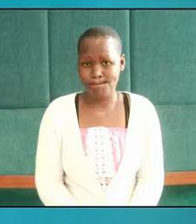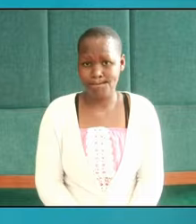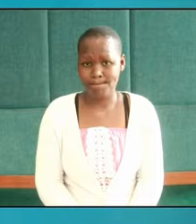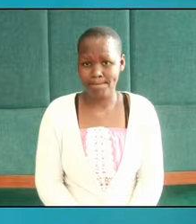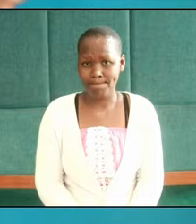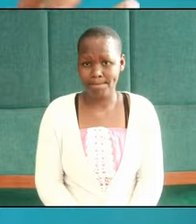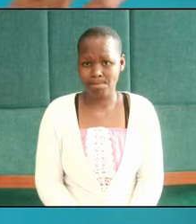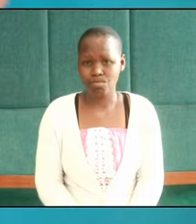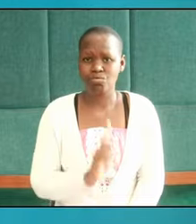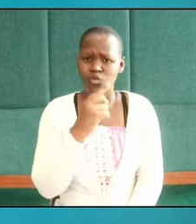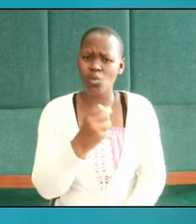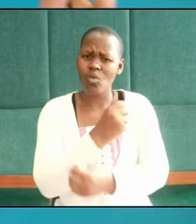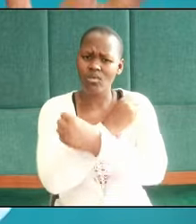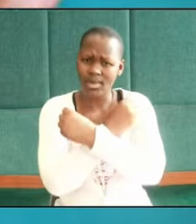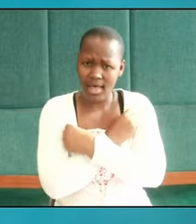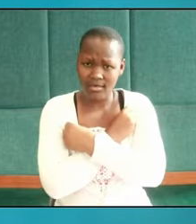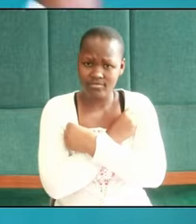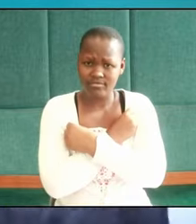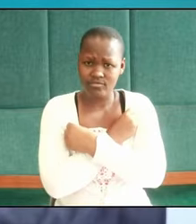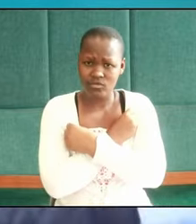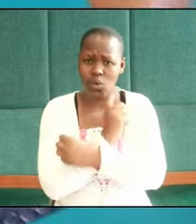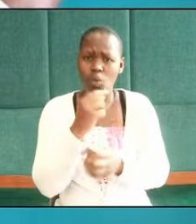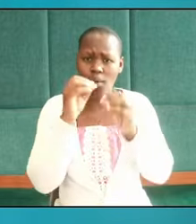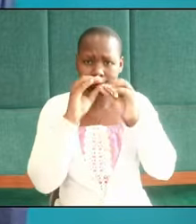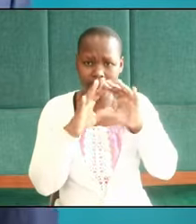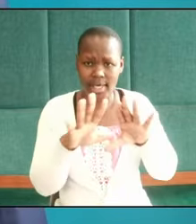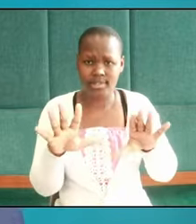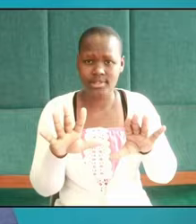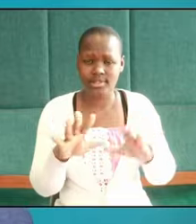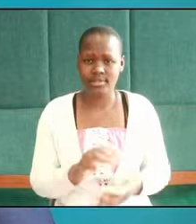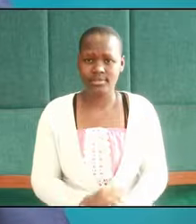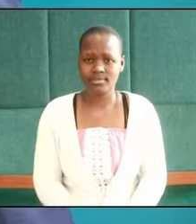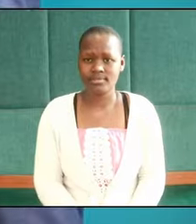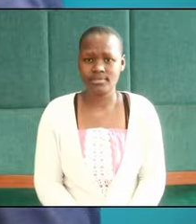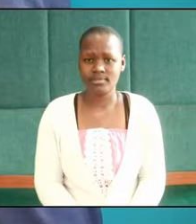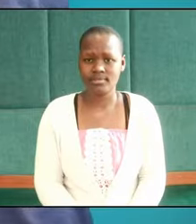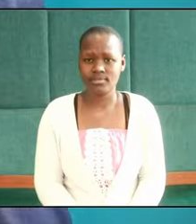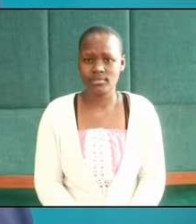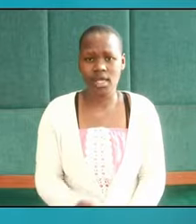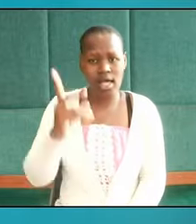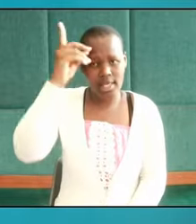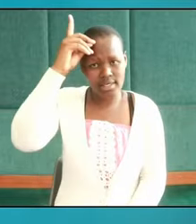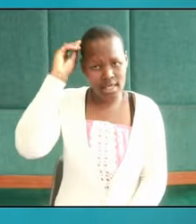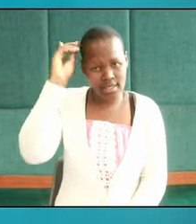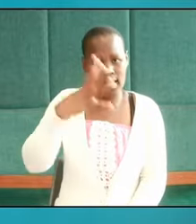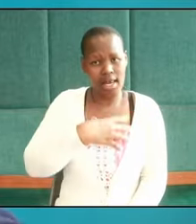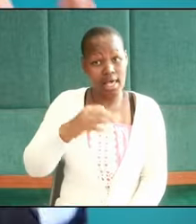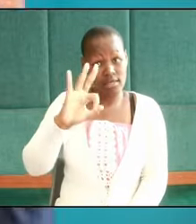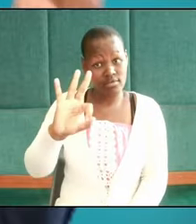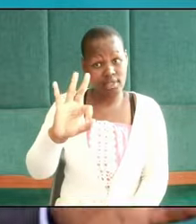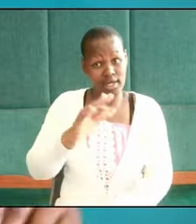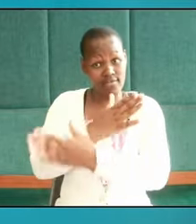who loved and who had blessed Daniel and his three